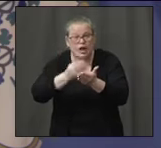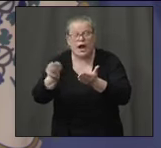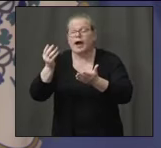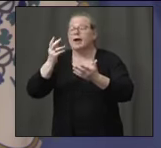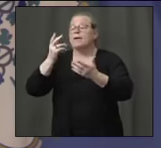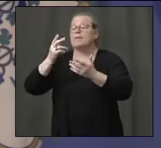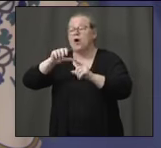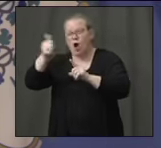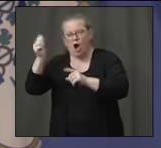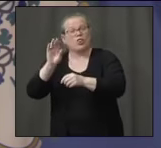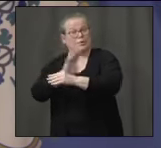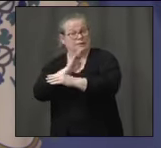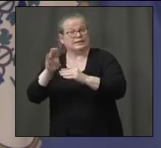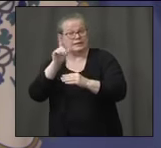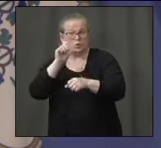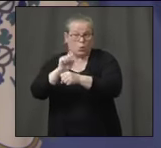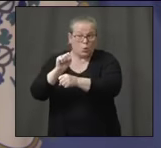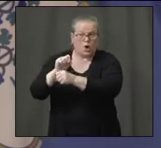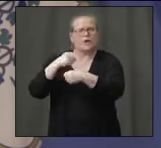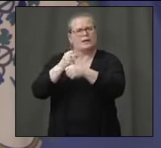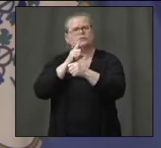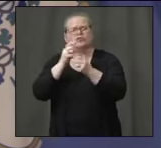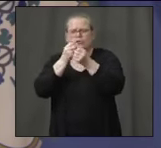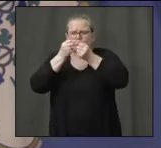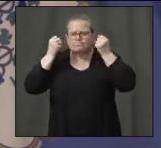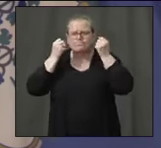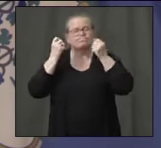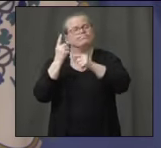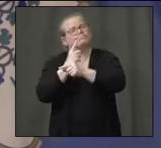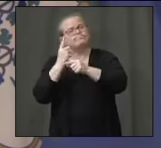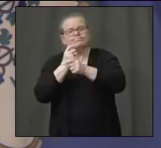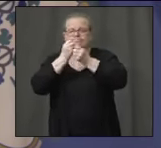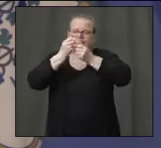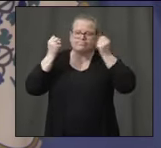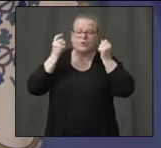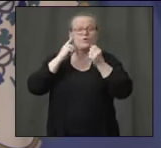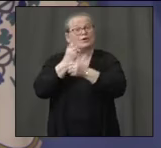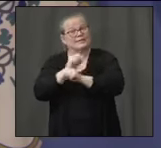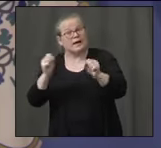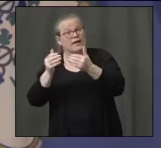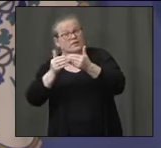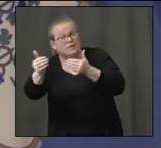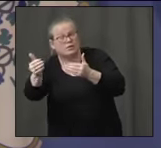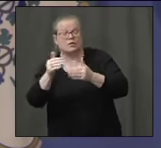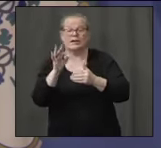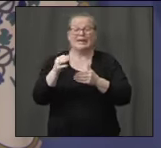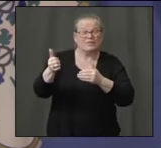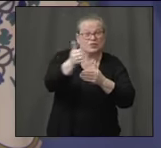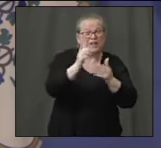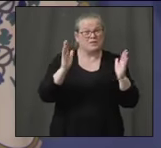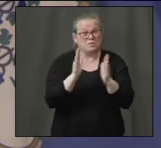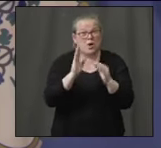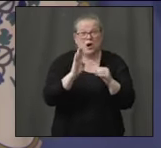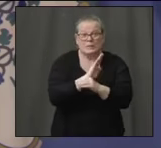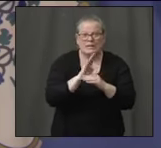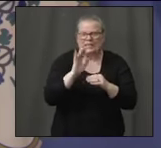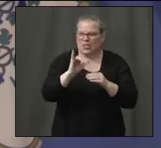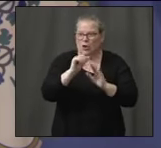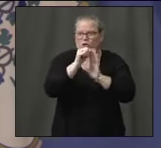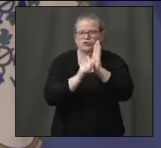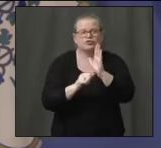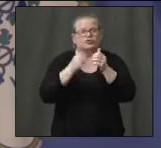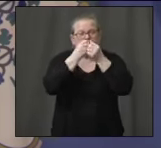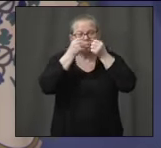essential businesses, to make sure that they're safe going forward. And if you're from a smaller business, you can't get a hold of those surgical masks